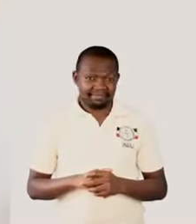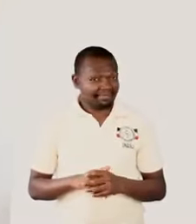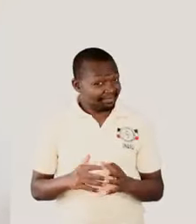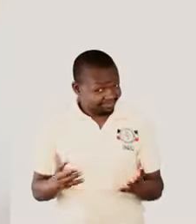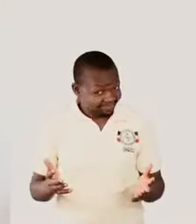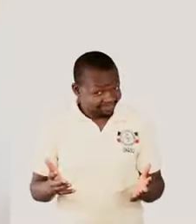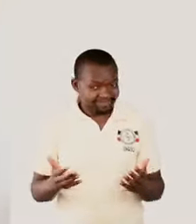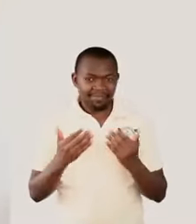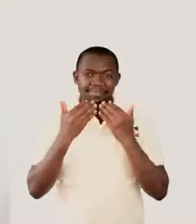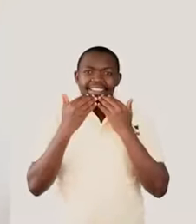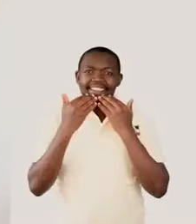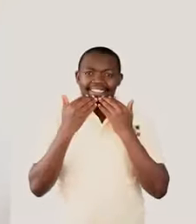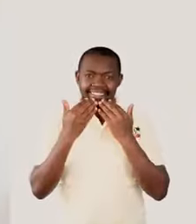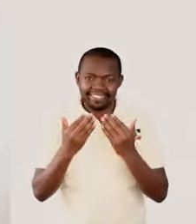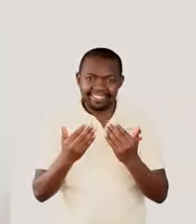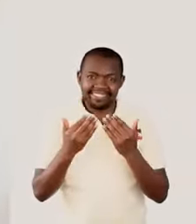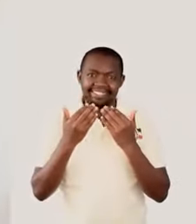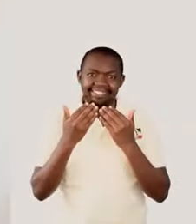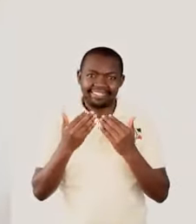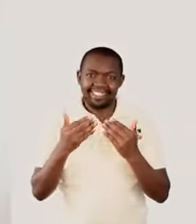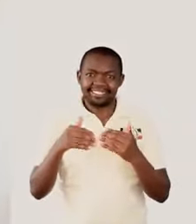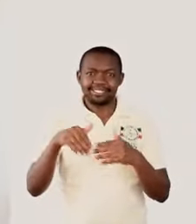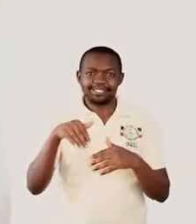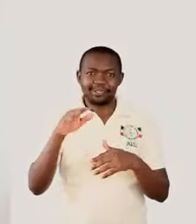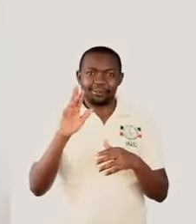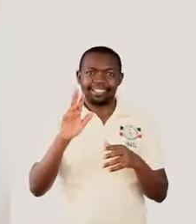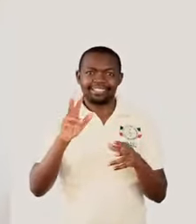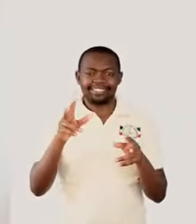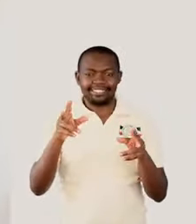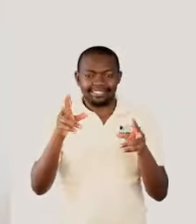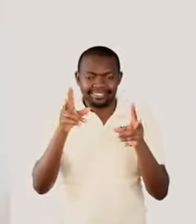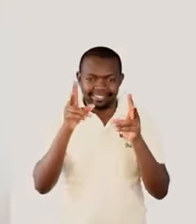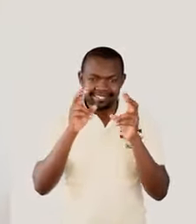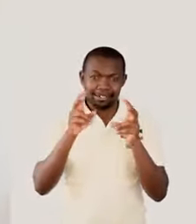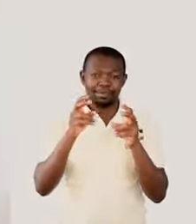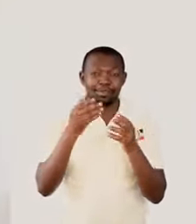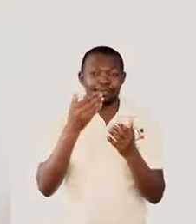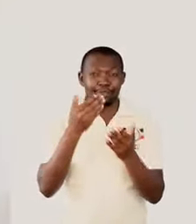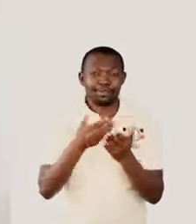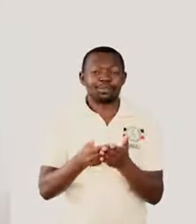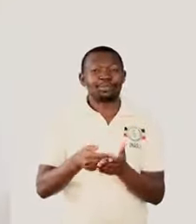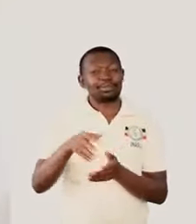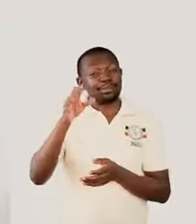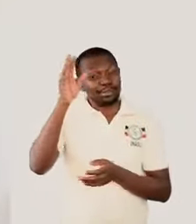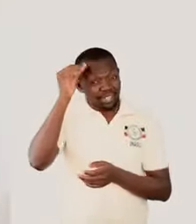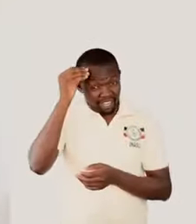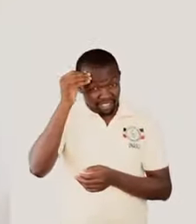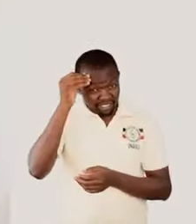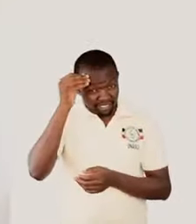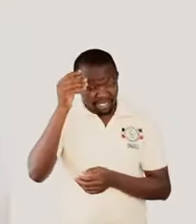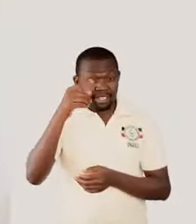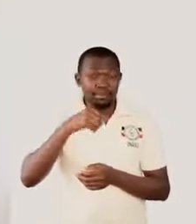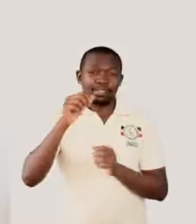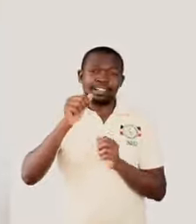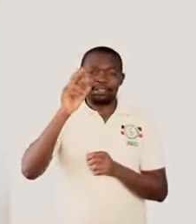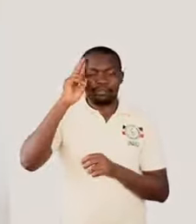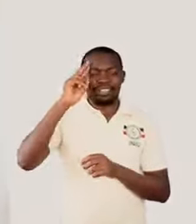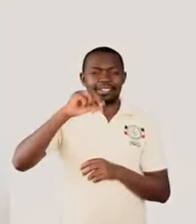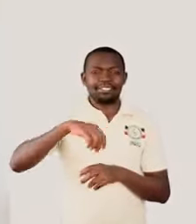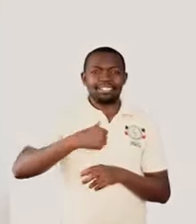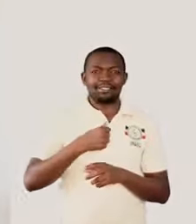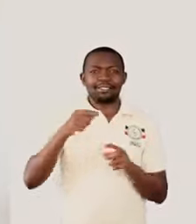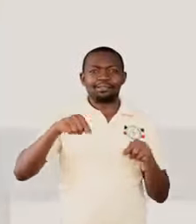Thank you so much for being good learners. And we can remind ourselves about what we have learned today.